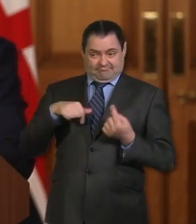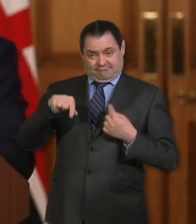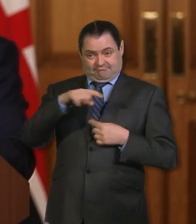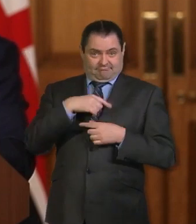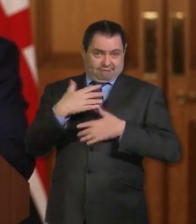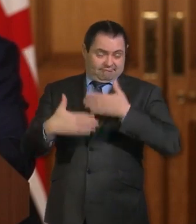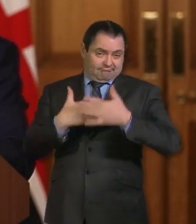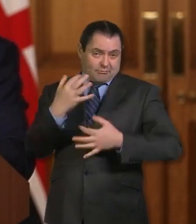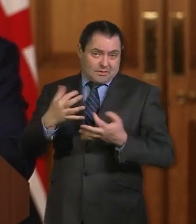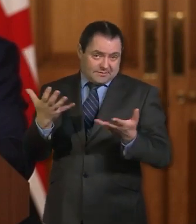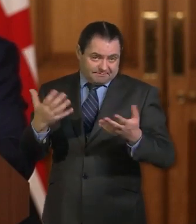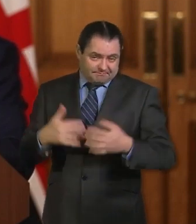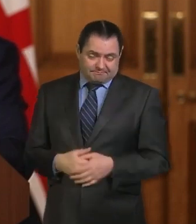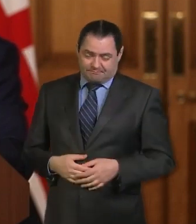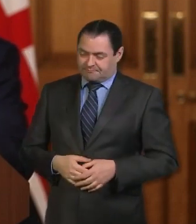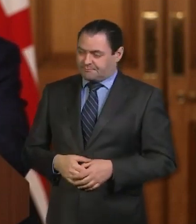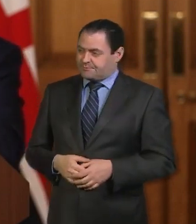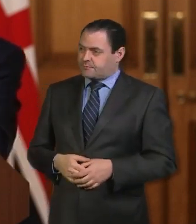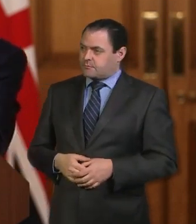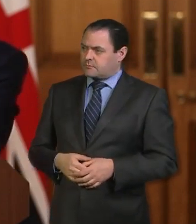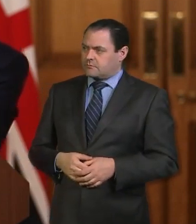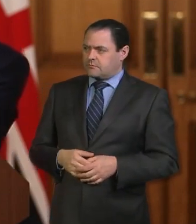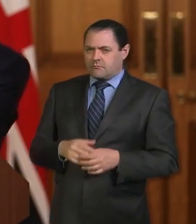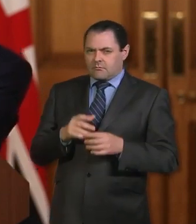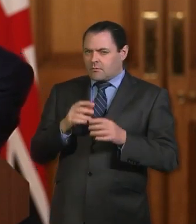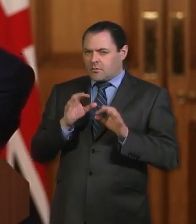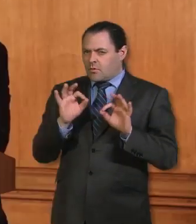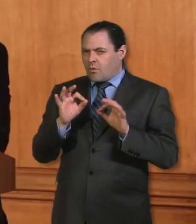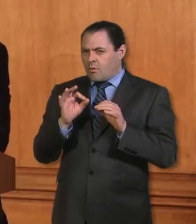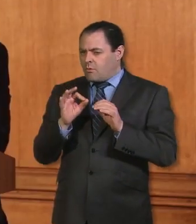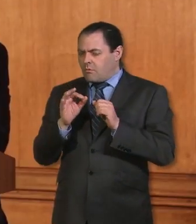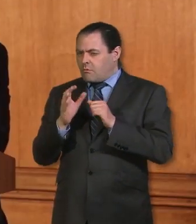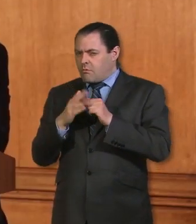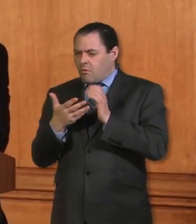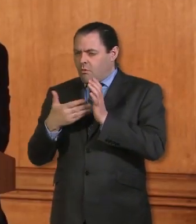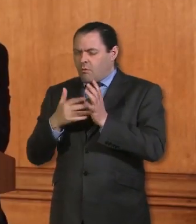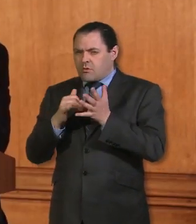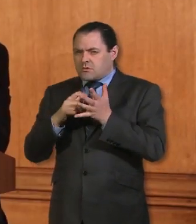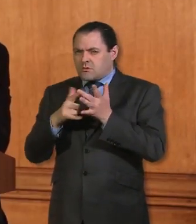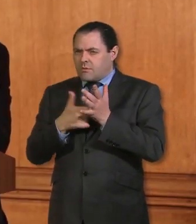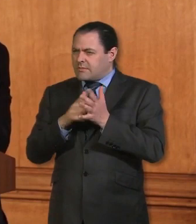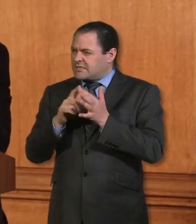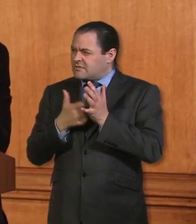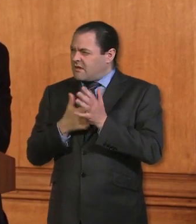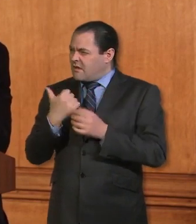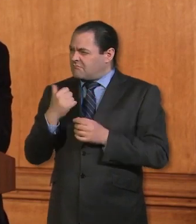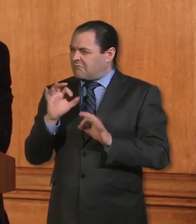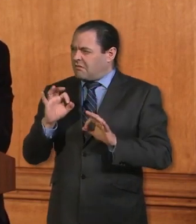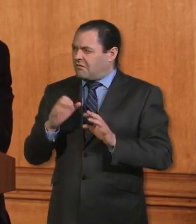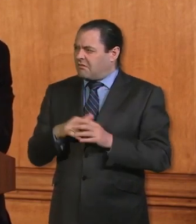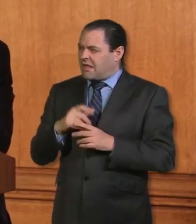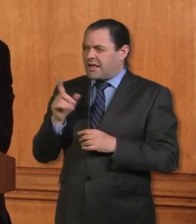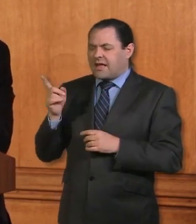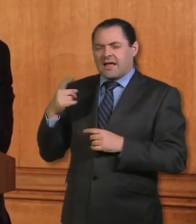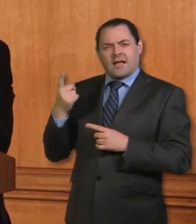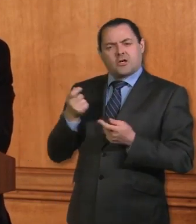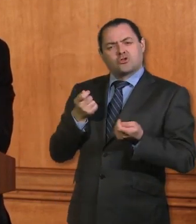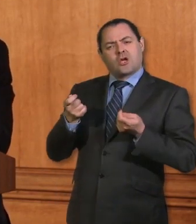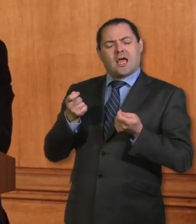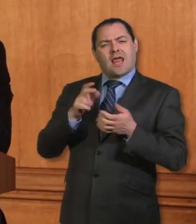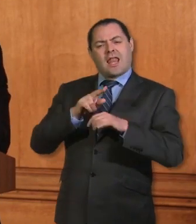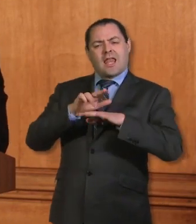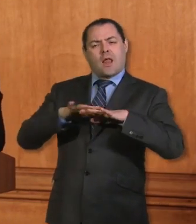I don't know if there's anything useful you can offer to this, Peter, because Peter says he's the chair of Network Rail. So there's a national aspect to this.